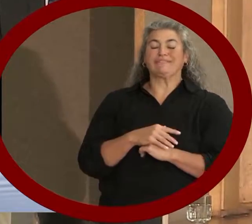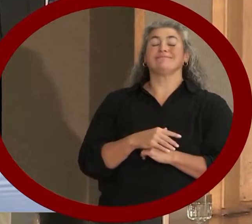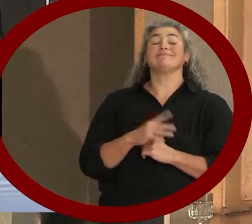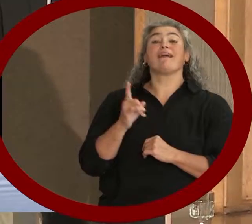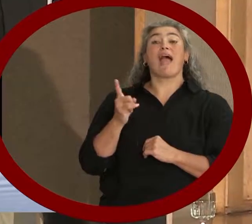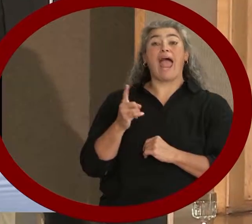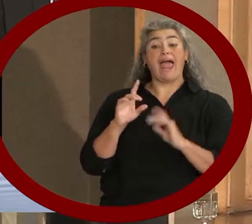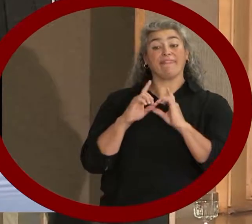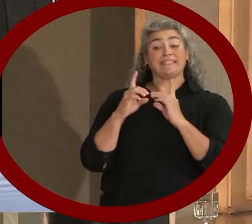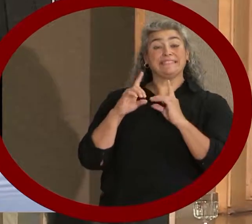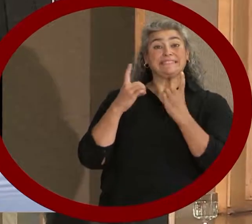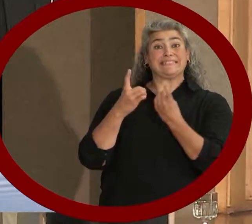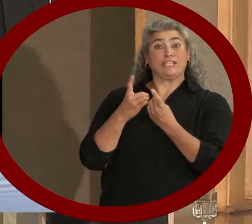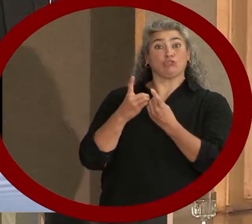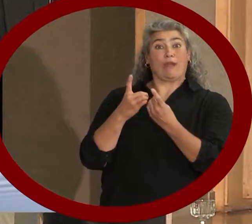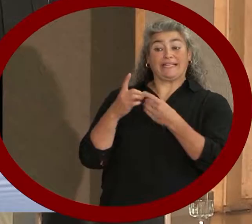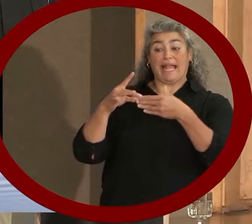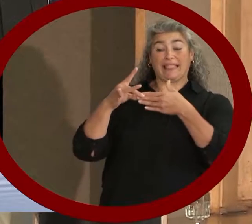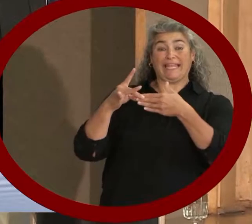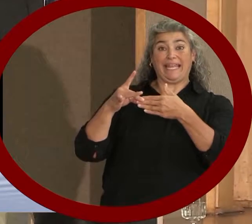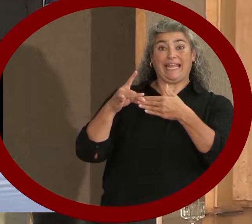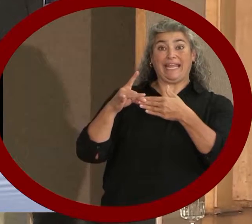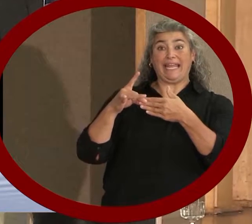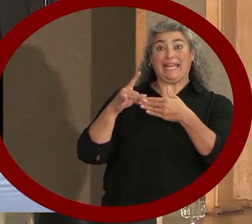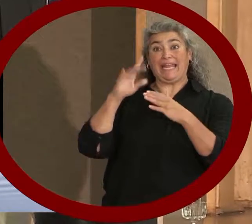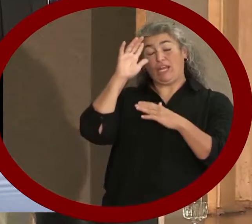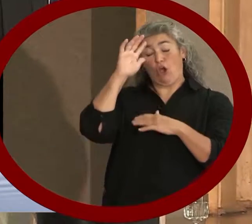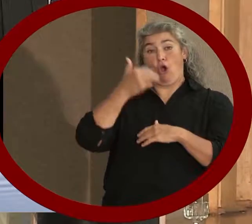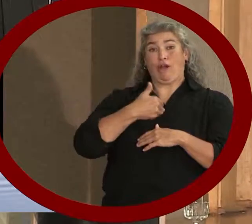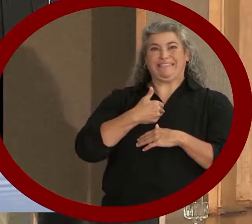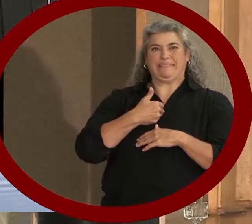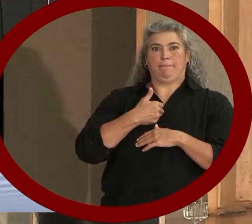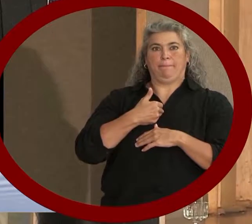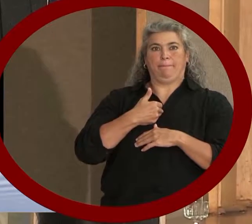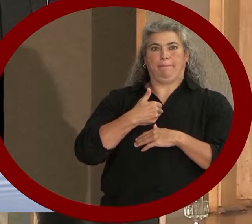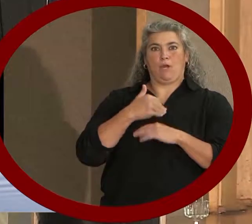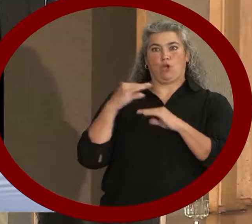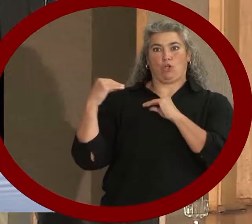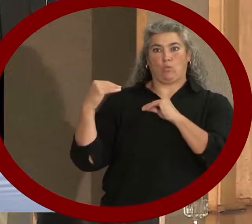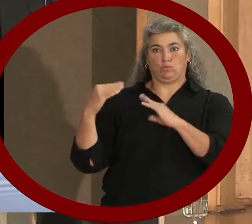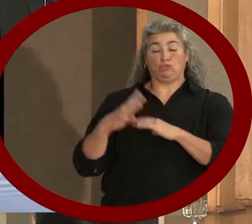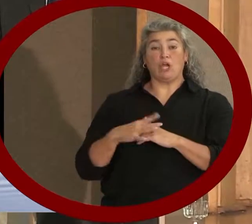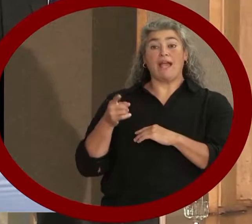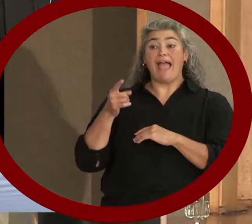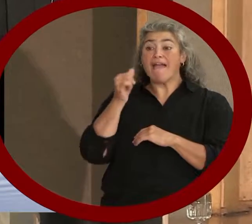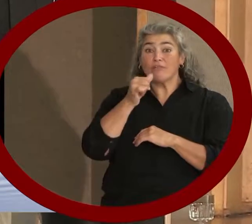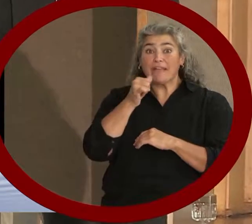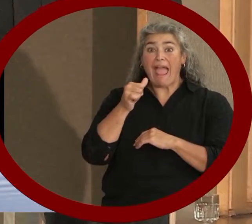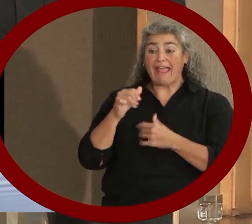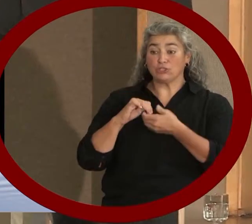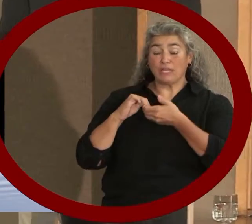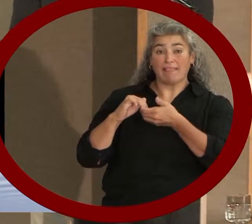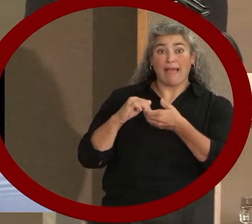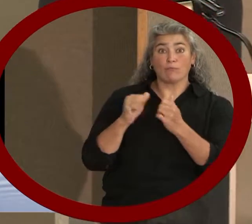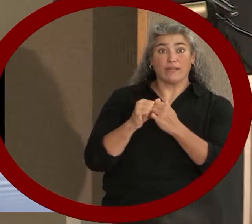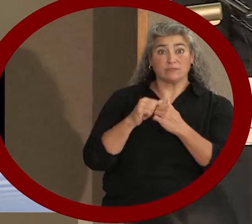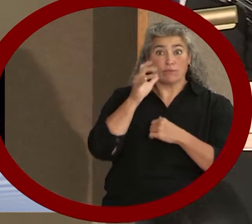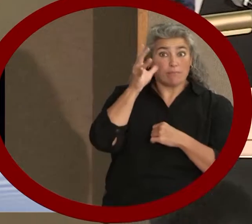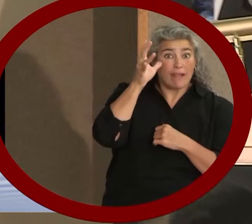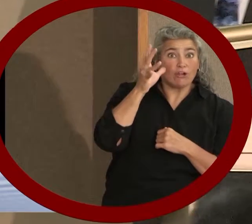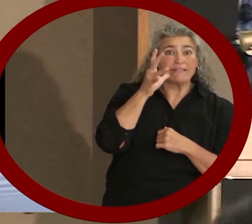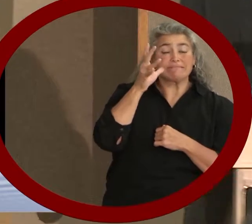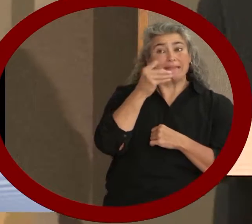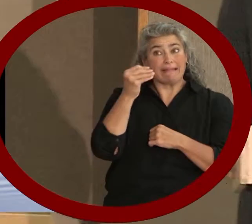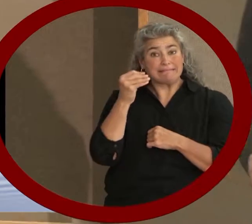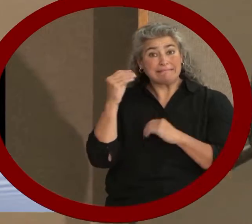-lead autism coach. Every day, she collaborates with parents and with her colleagues to ensure the best